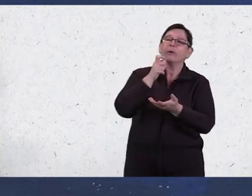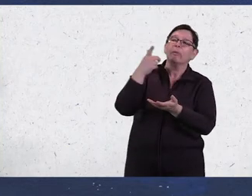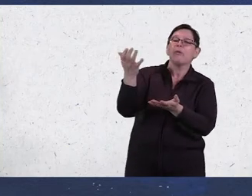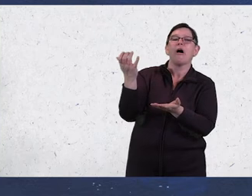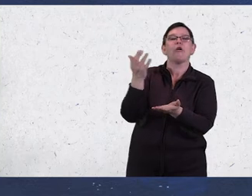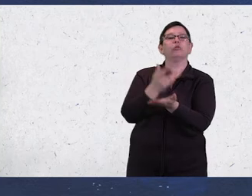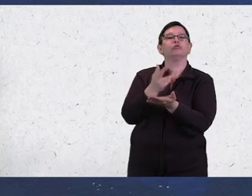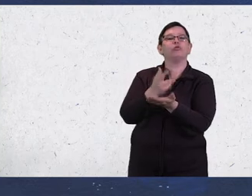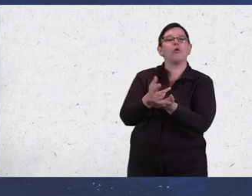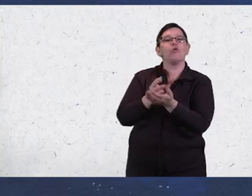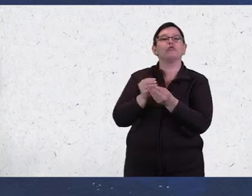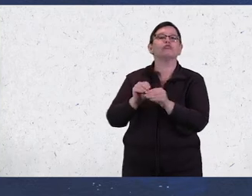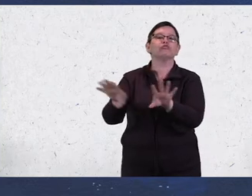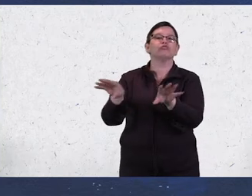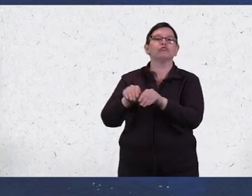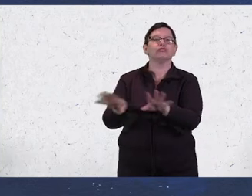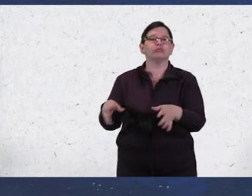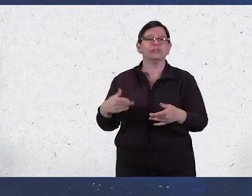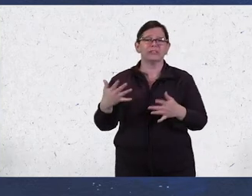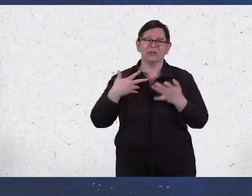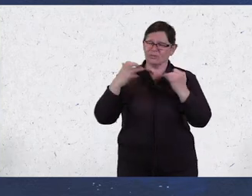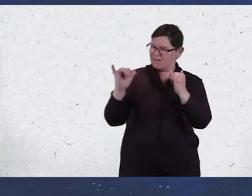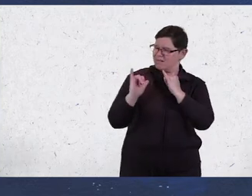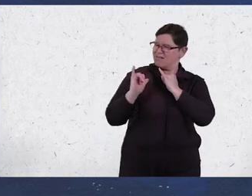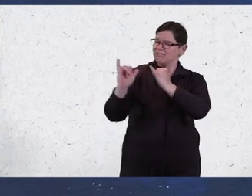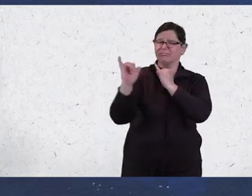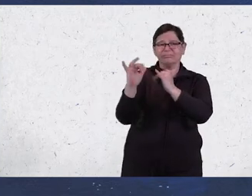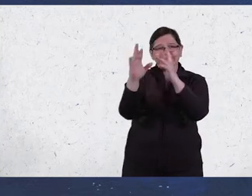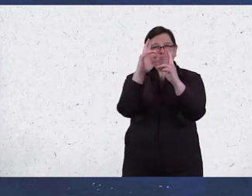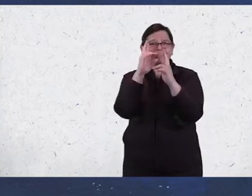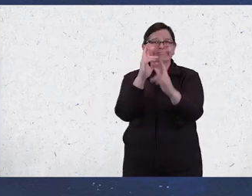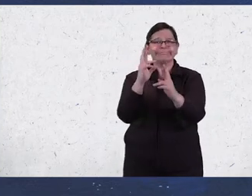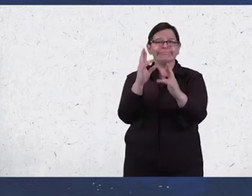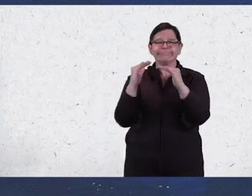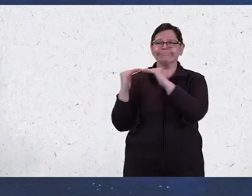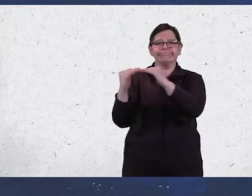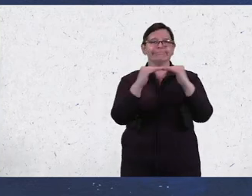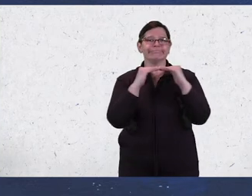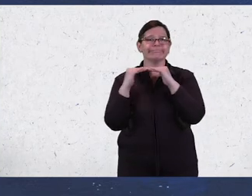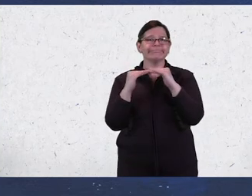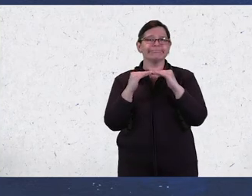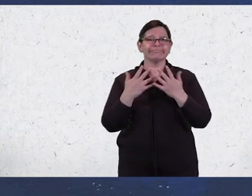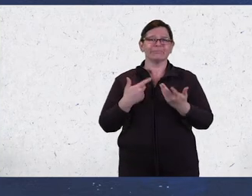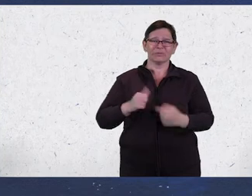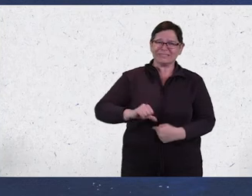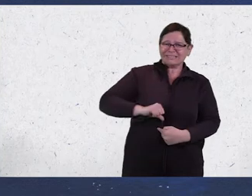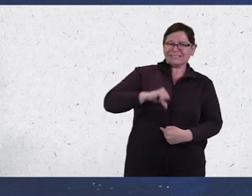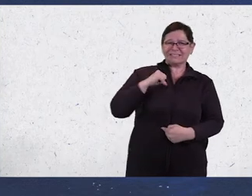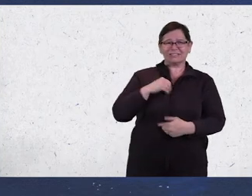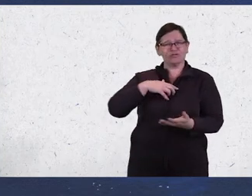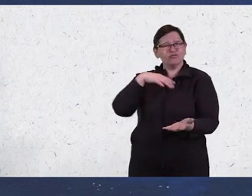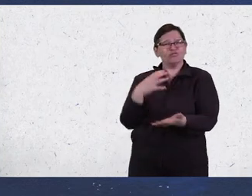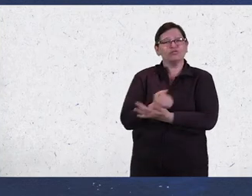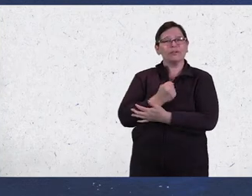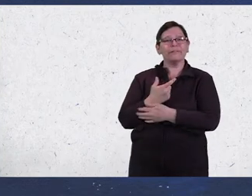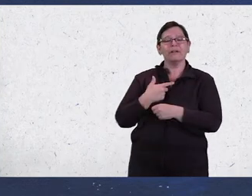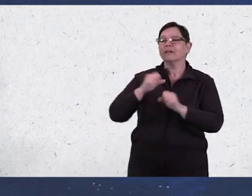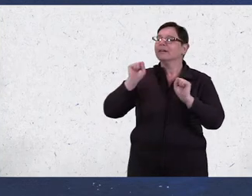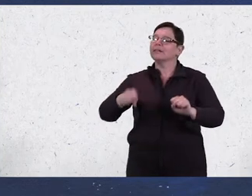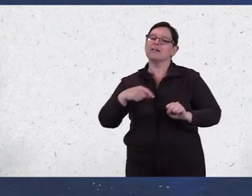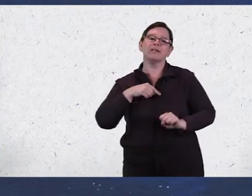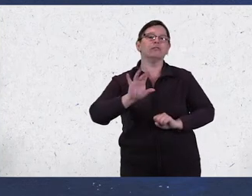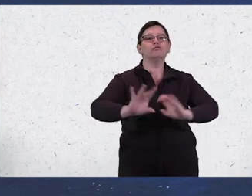We deserve to be held in the same regard As everyone else We are worthy of dignity And deserve to be able to select our own produce